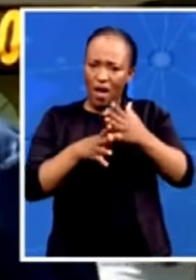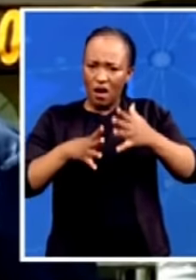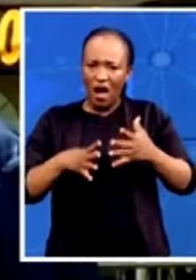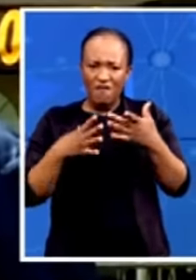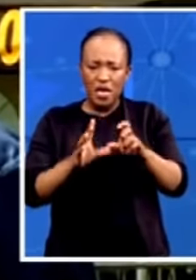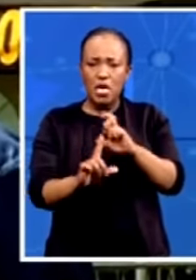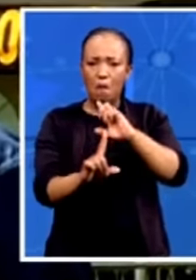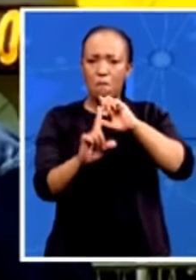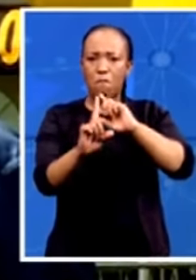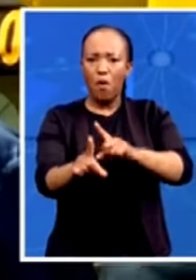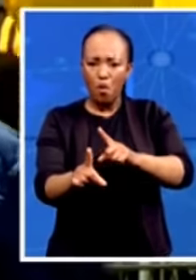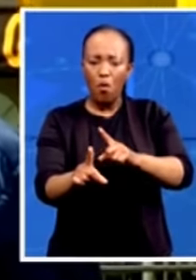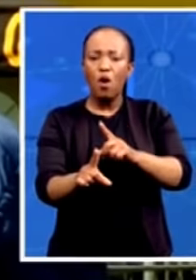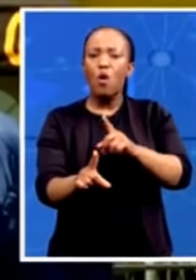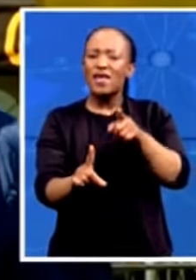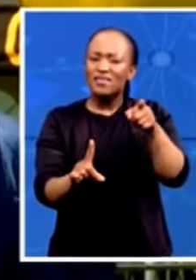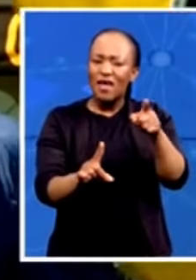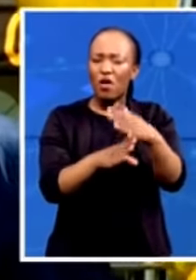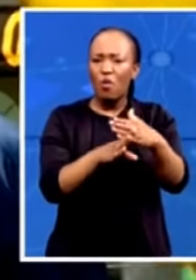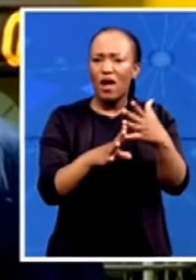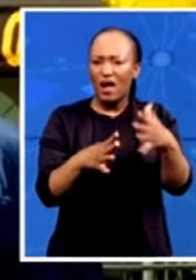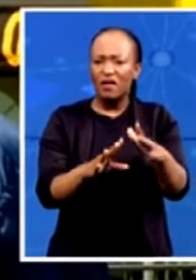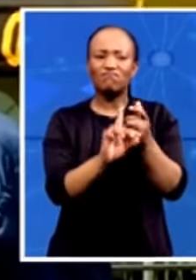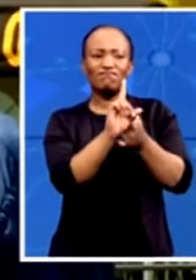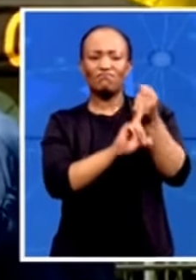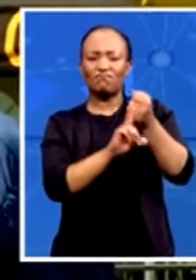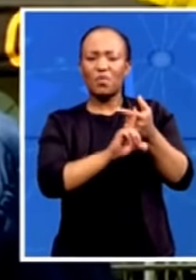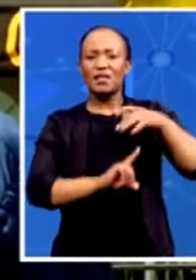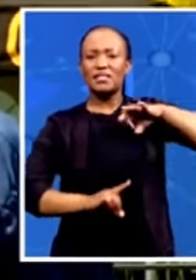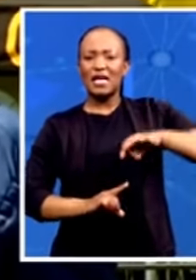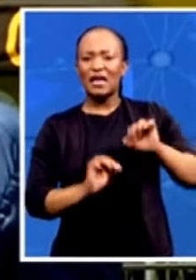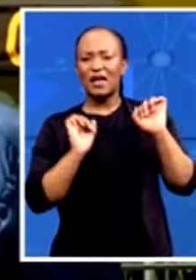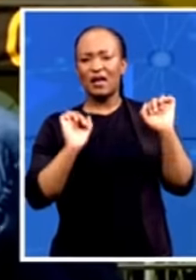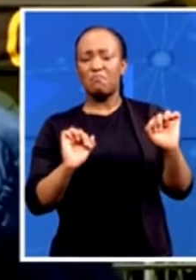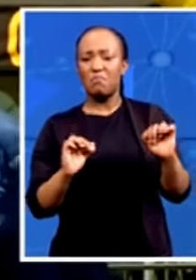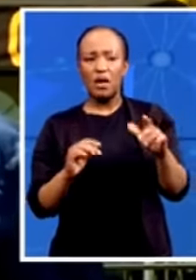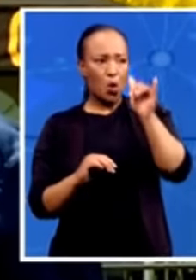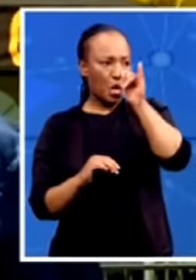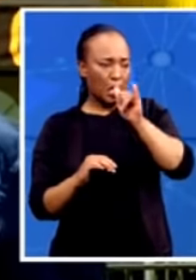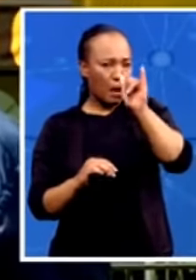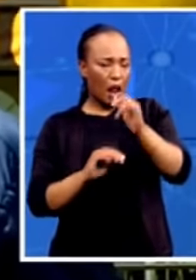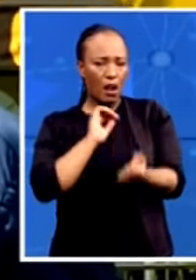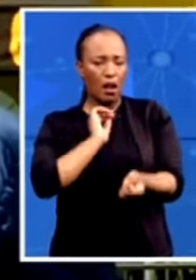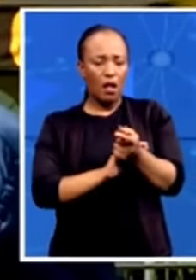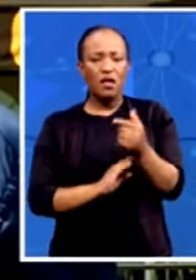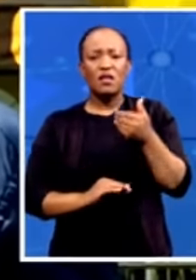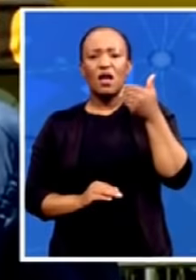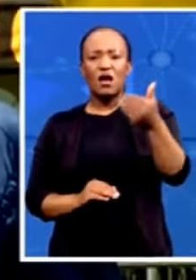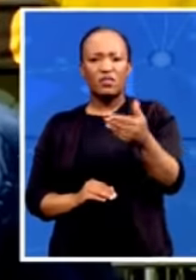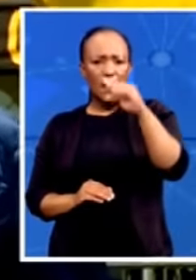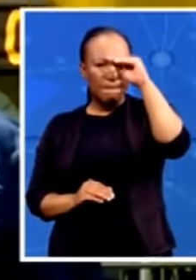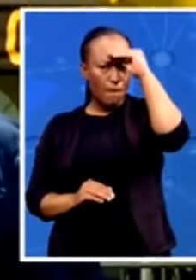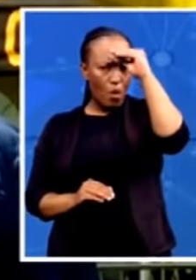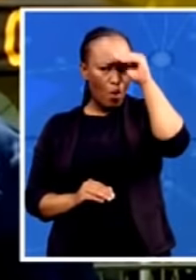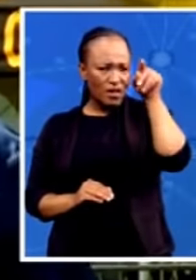wage to say that these are criminal elements. And what followed that is that the police unleashed brutality that has never been